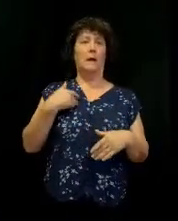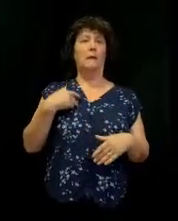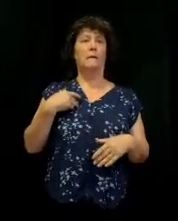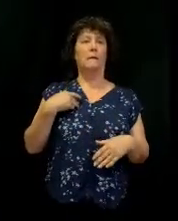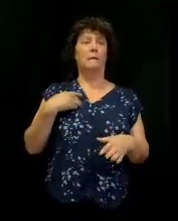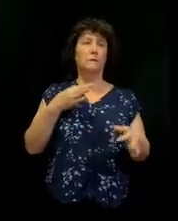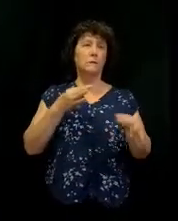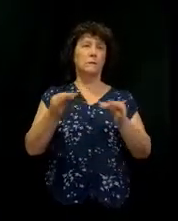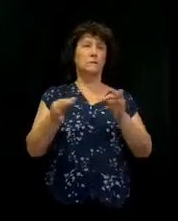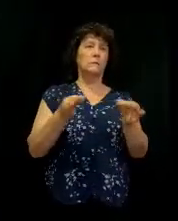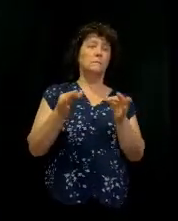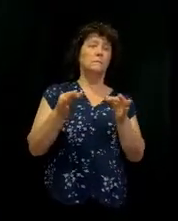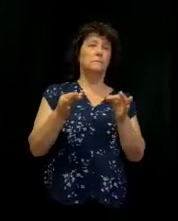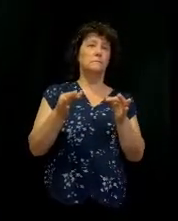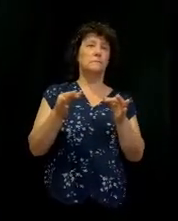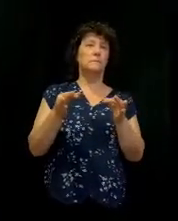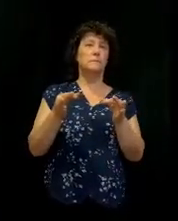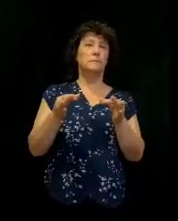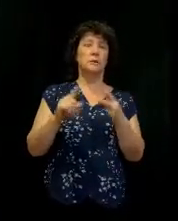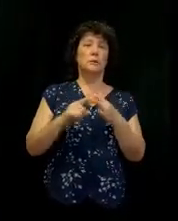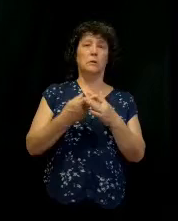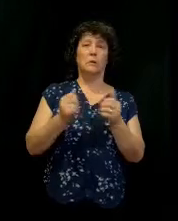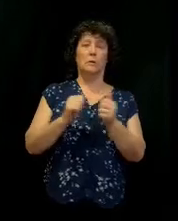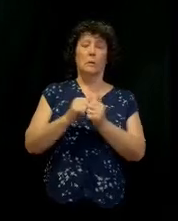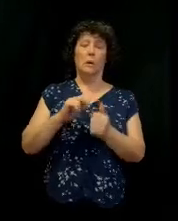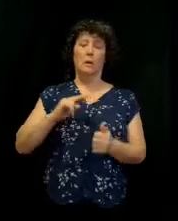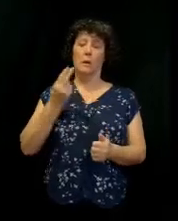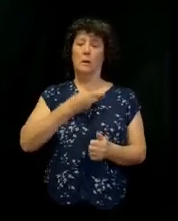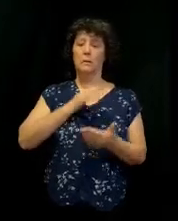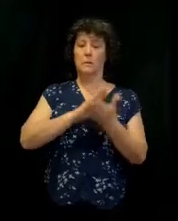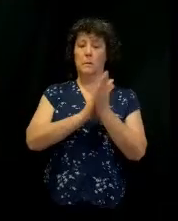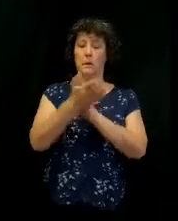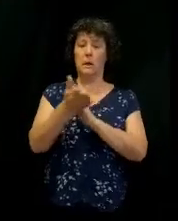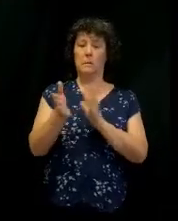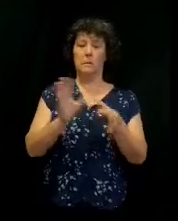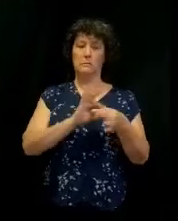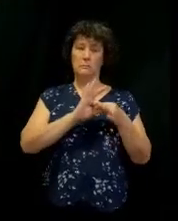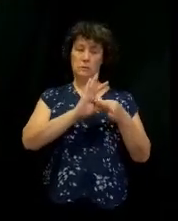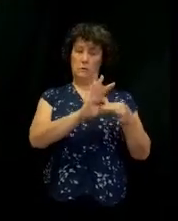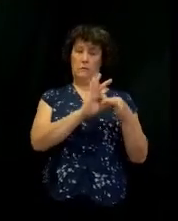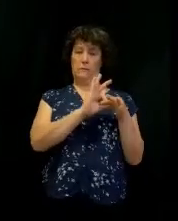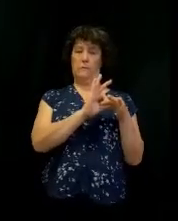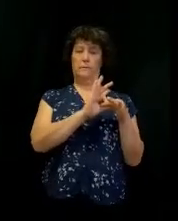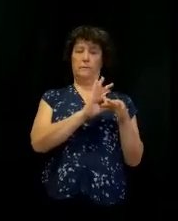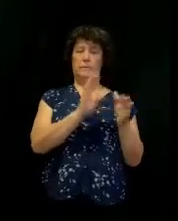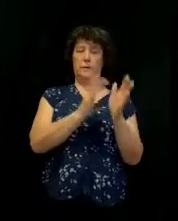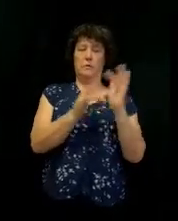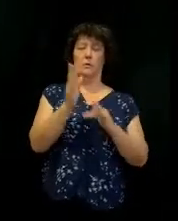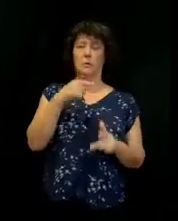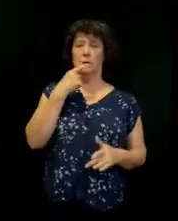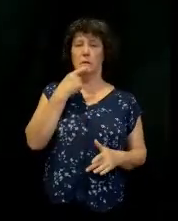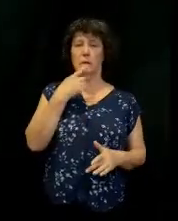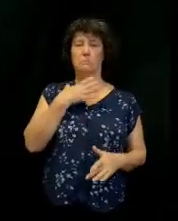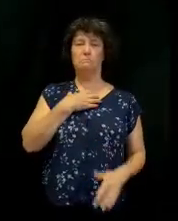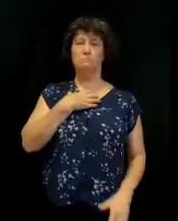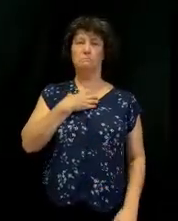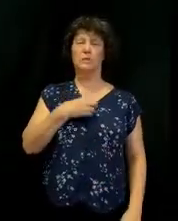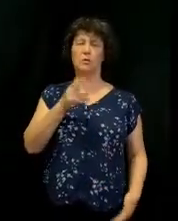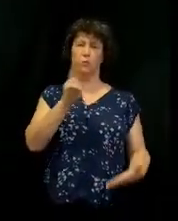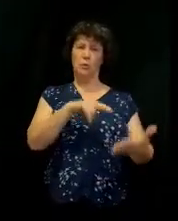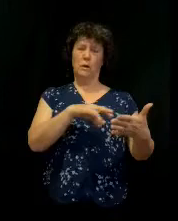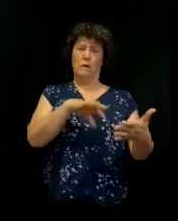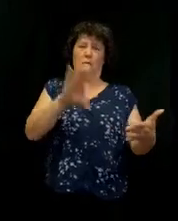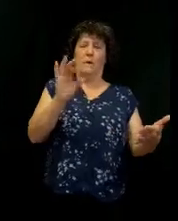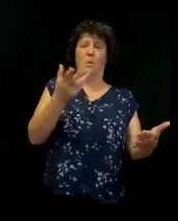And it starts by us being unified. Jesus said it like this, I desire mercy. Mercy, he said, go read this and